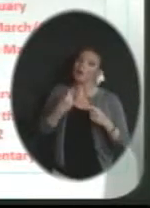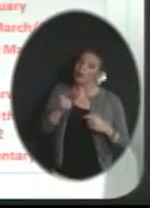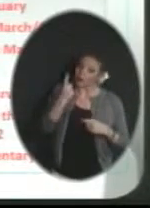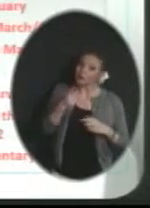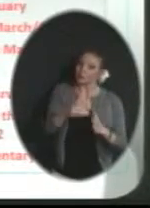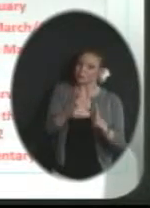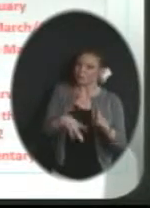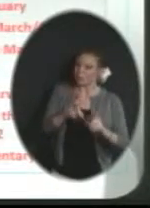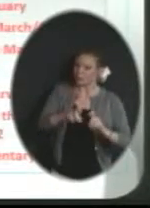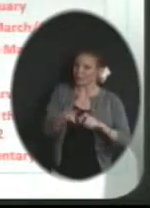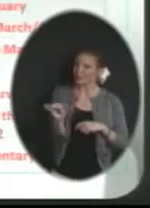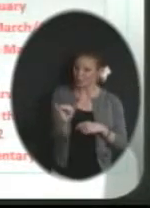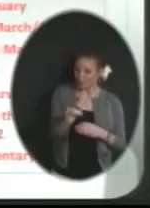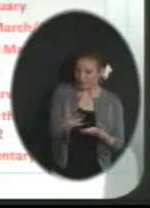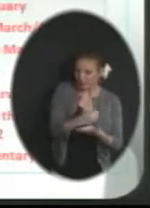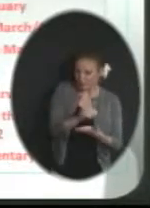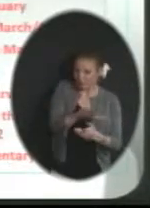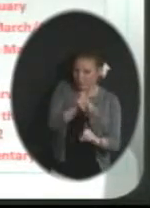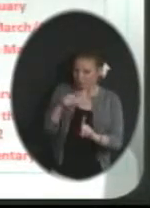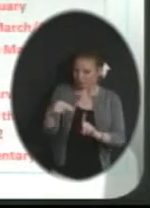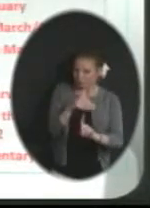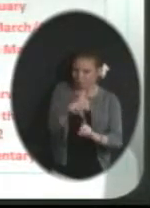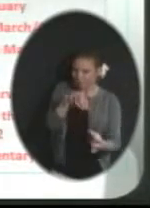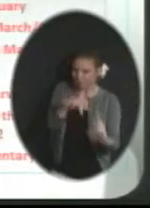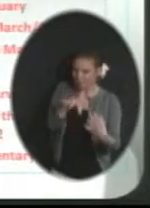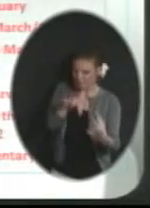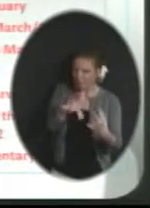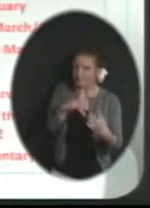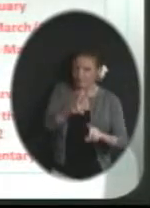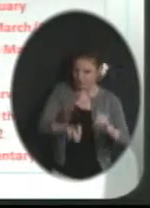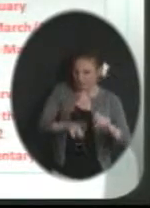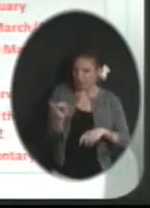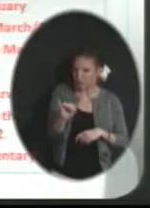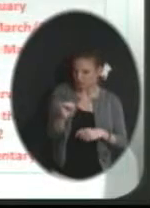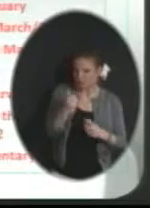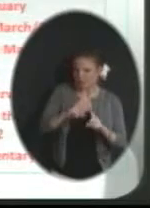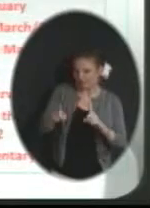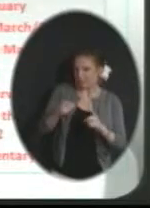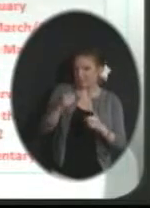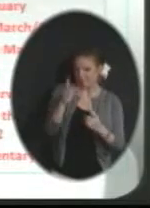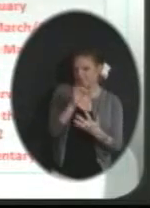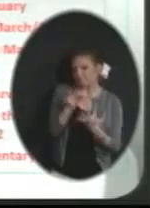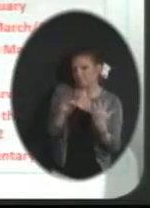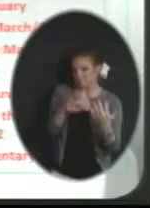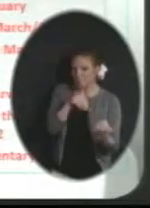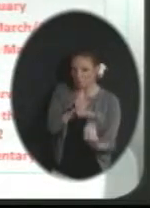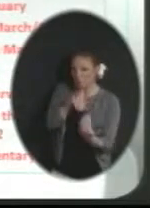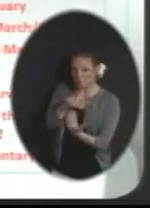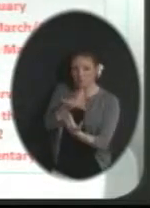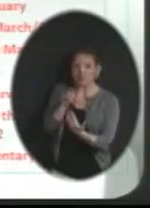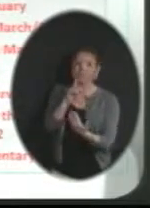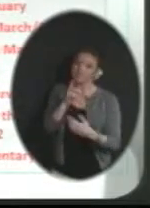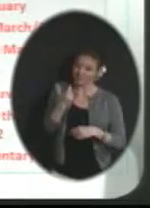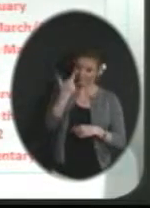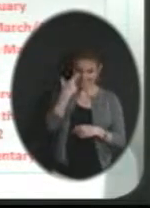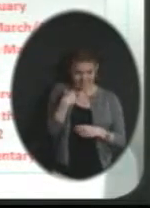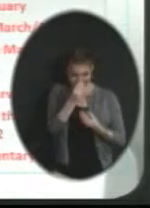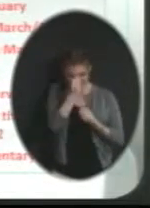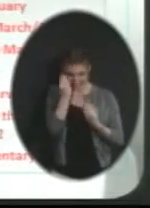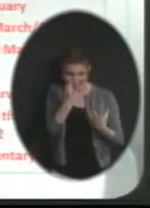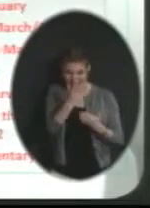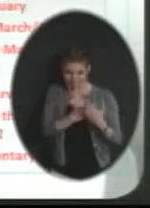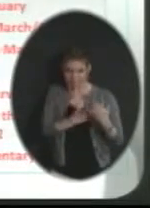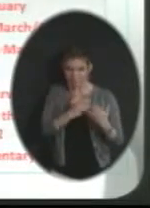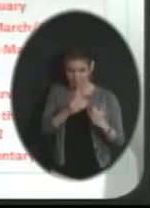surveys and gather perception data from our students in a variety of ways, and frequently had an opportunity to share with you some of the student